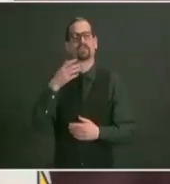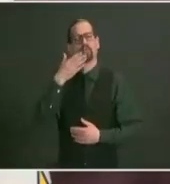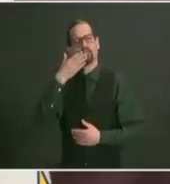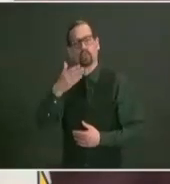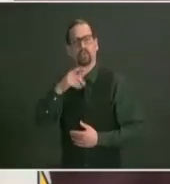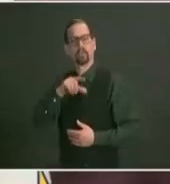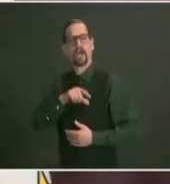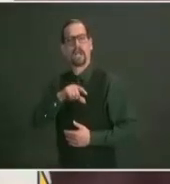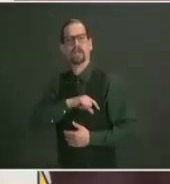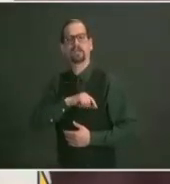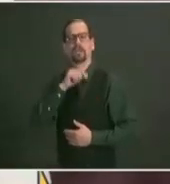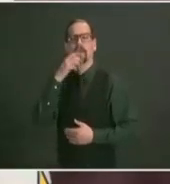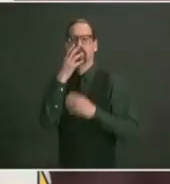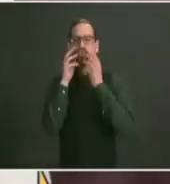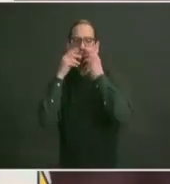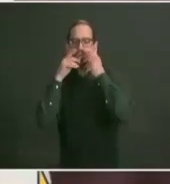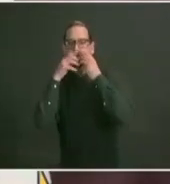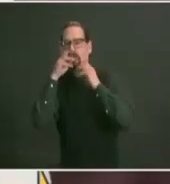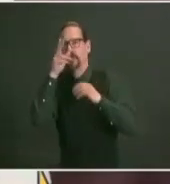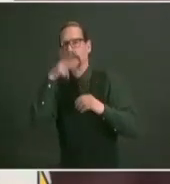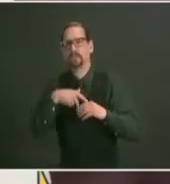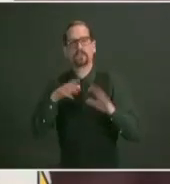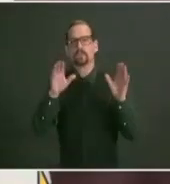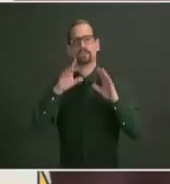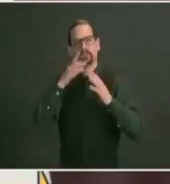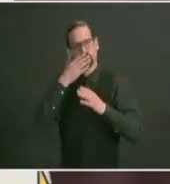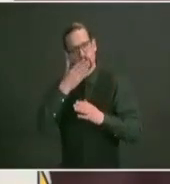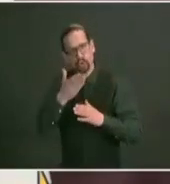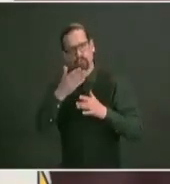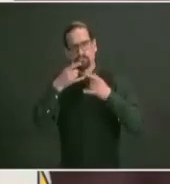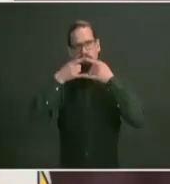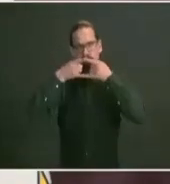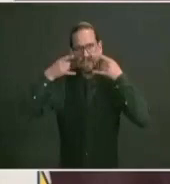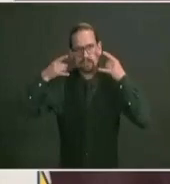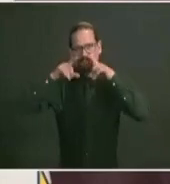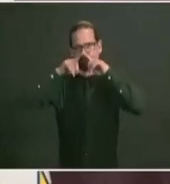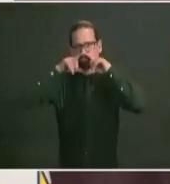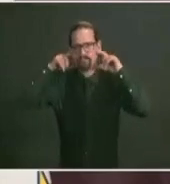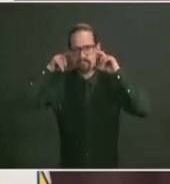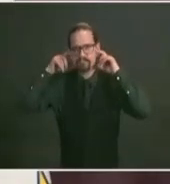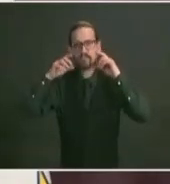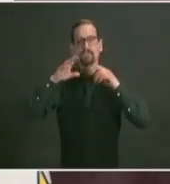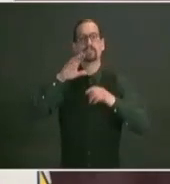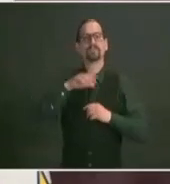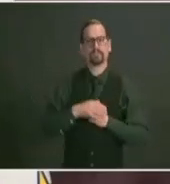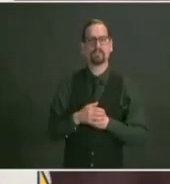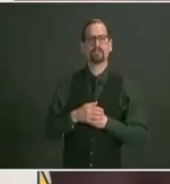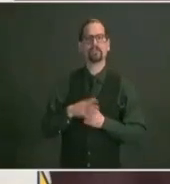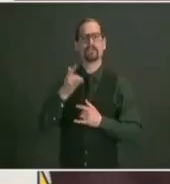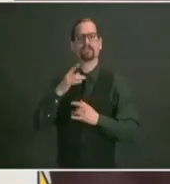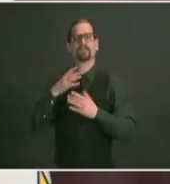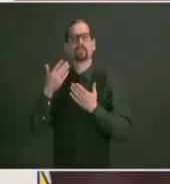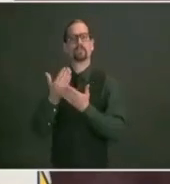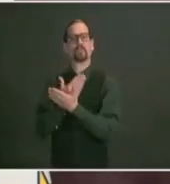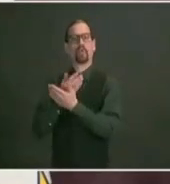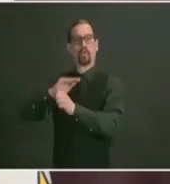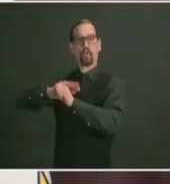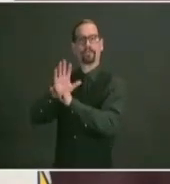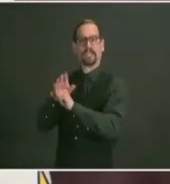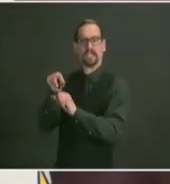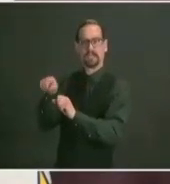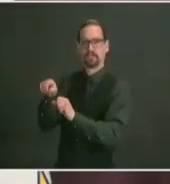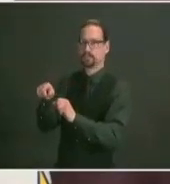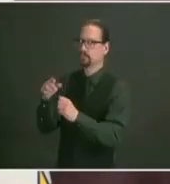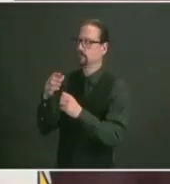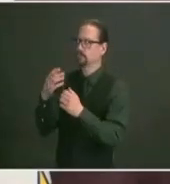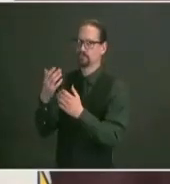to spread at a faster rate than the previous versions of coronavirus wear a